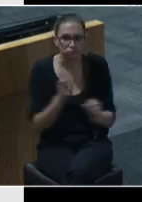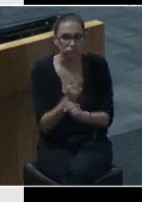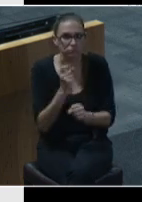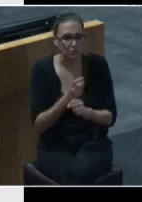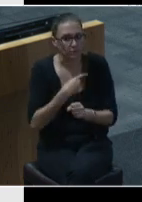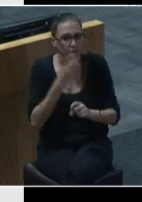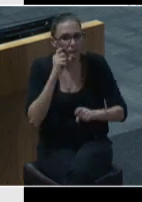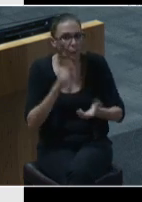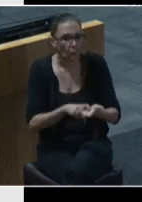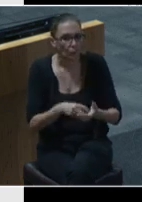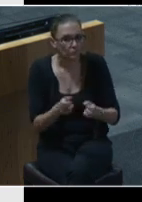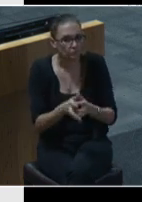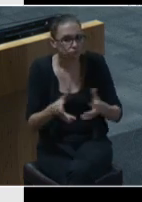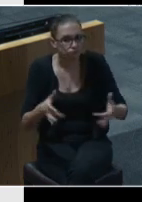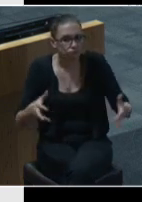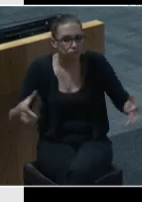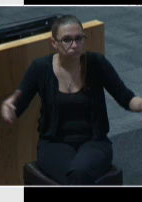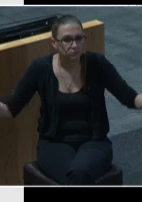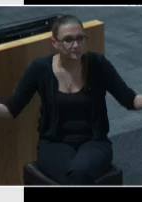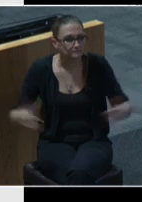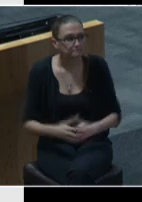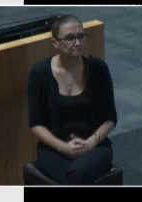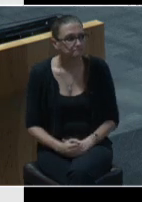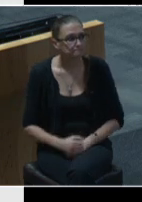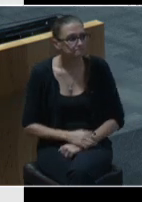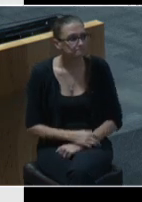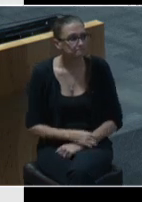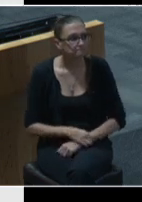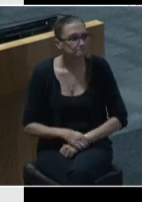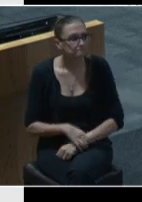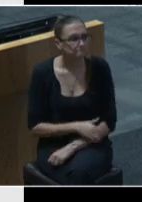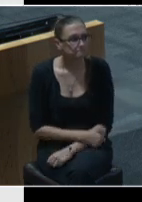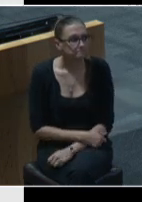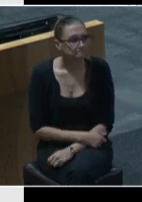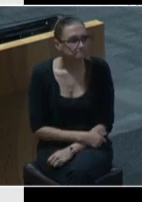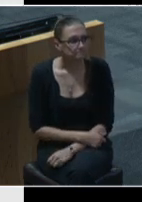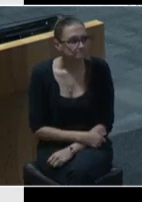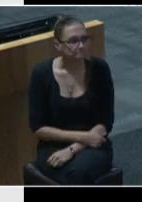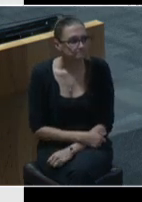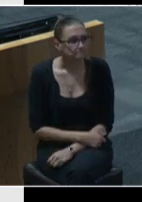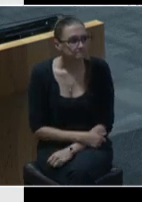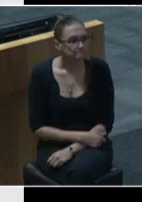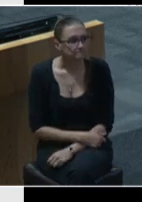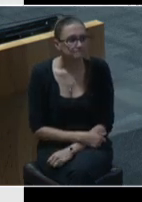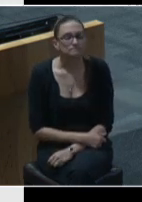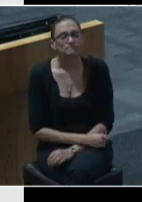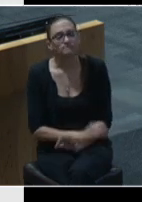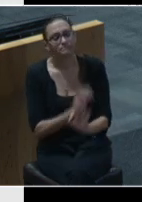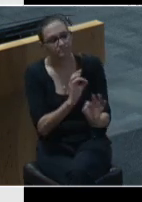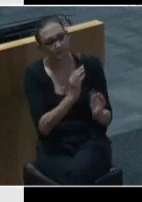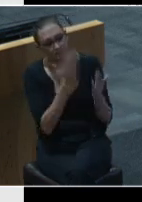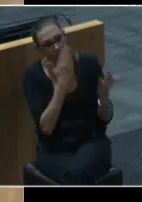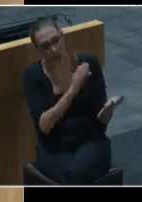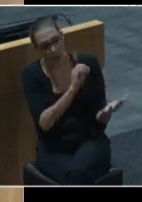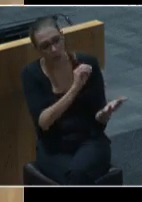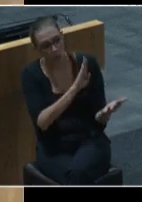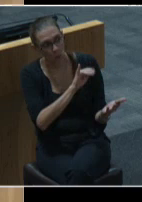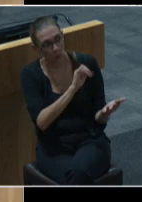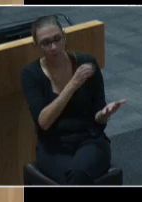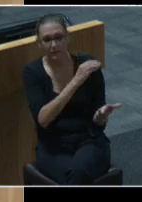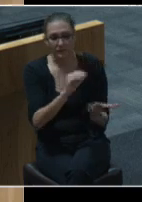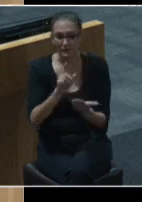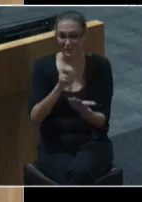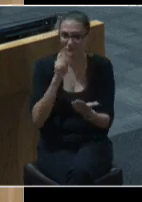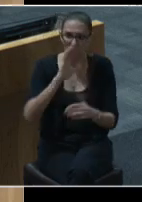thank you obi and ken and to all of our city